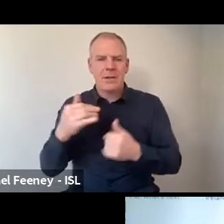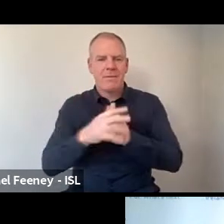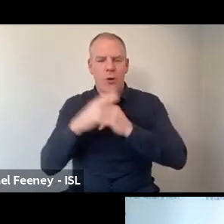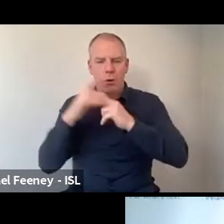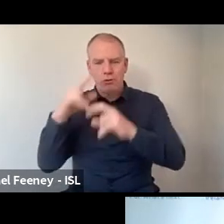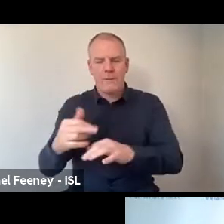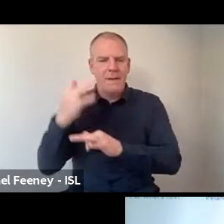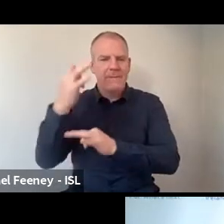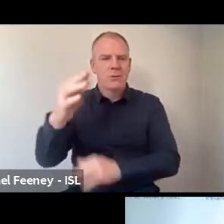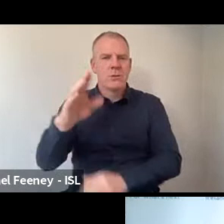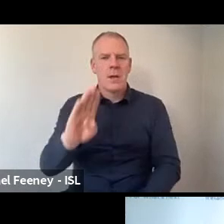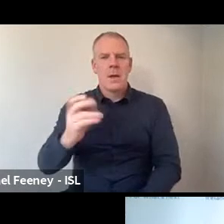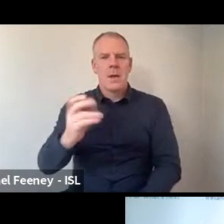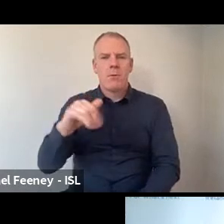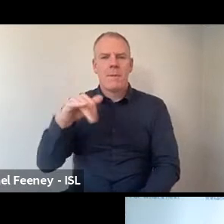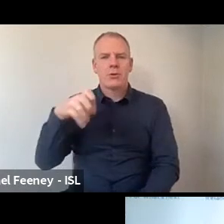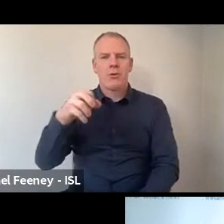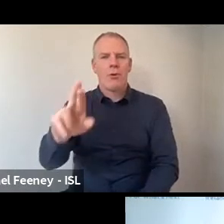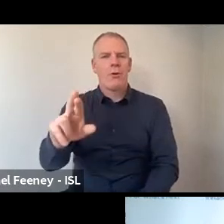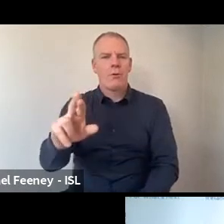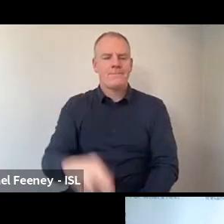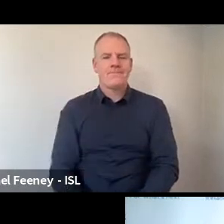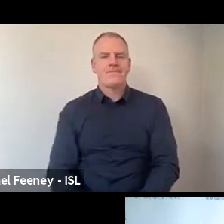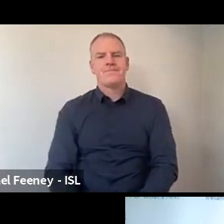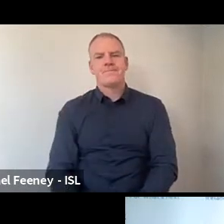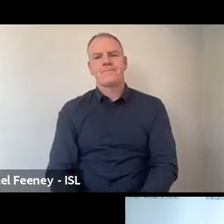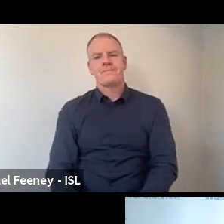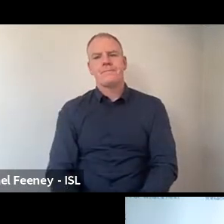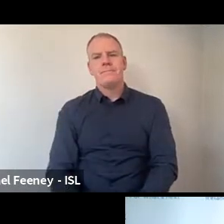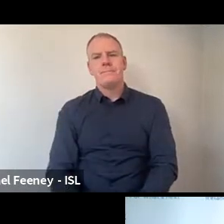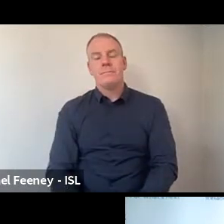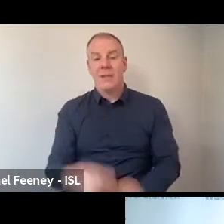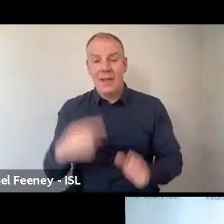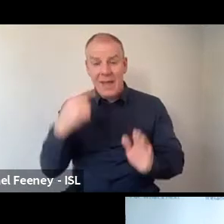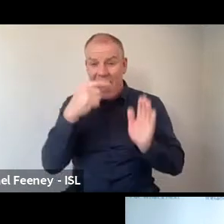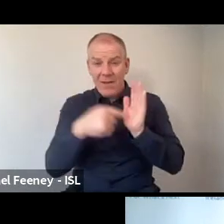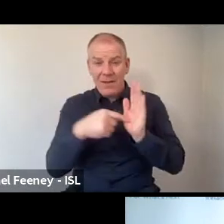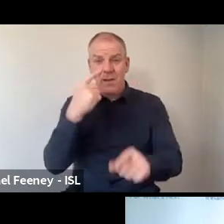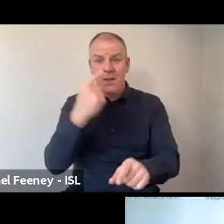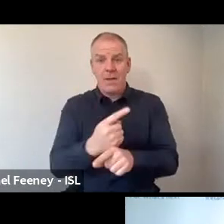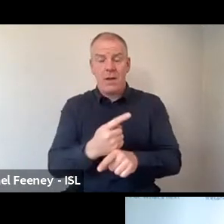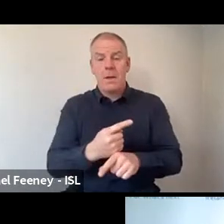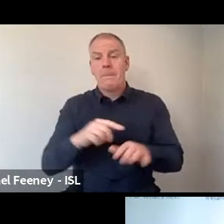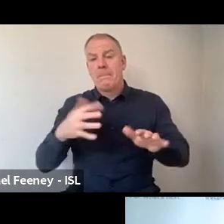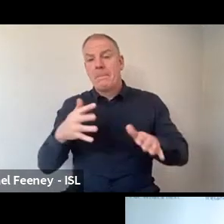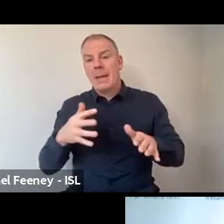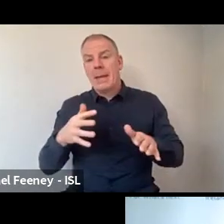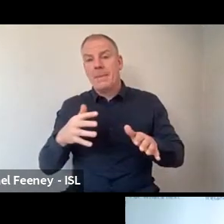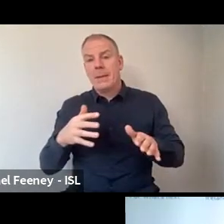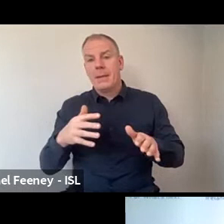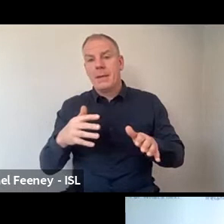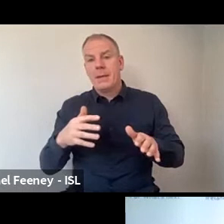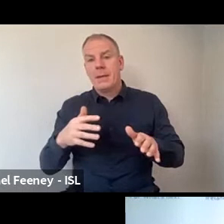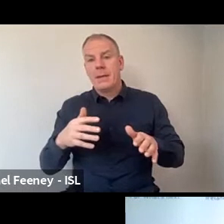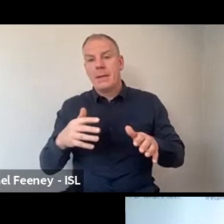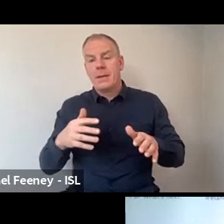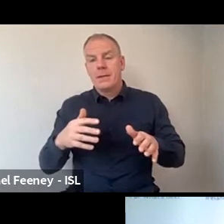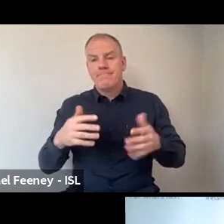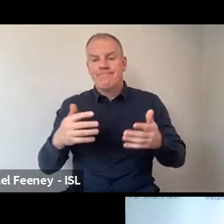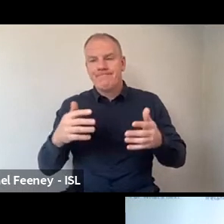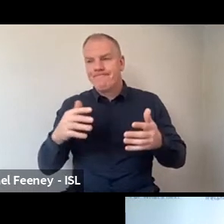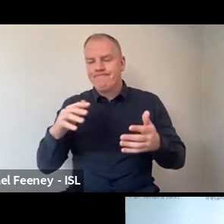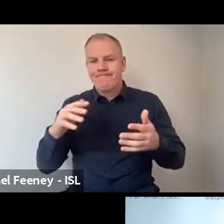future plans. So any evidence for possible possible mediating or confounding factors